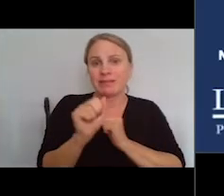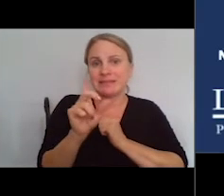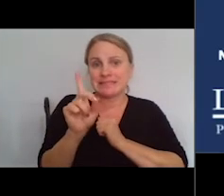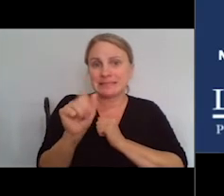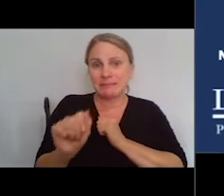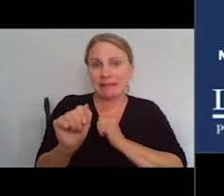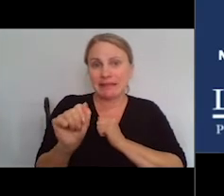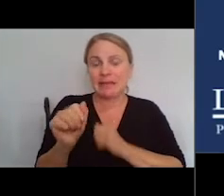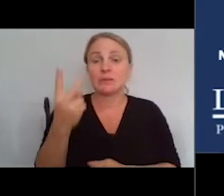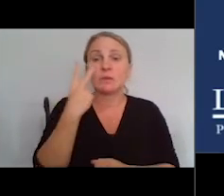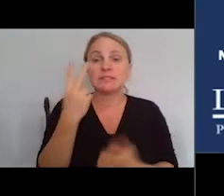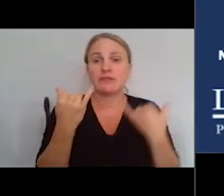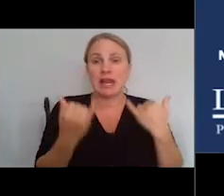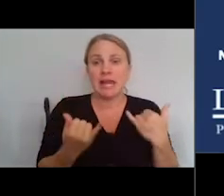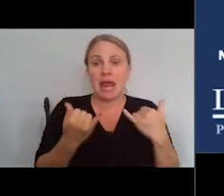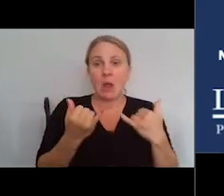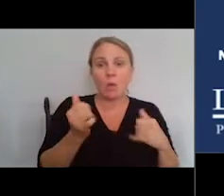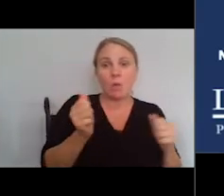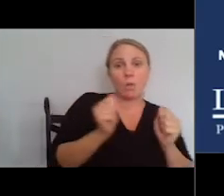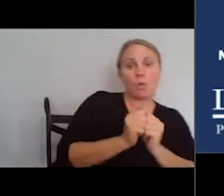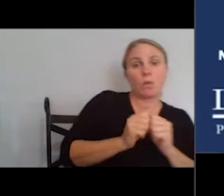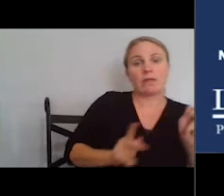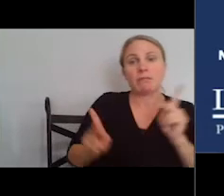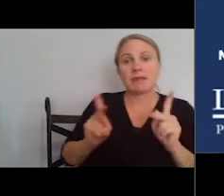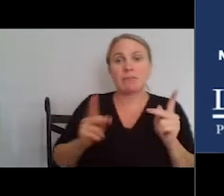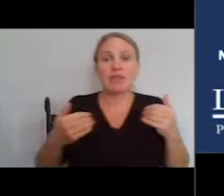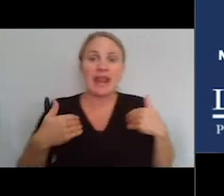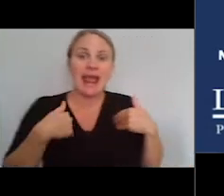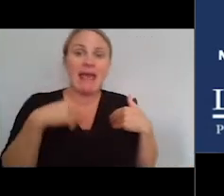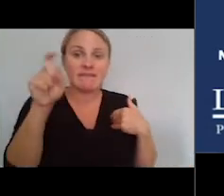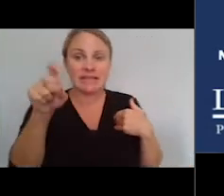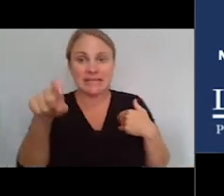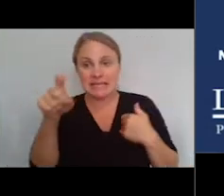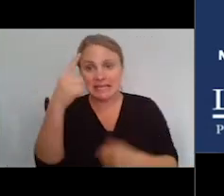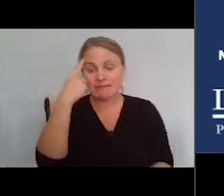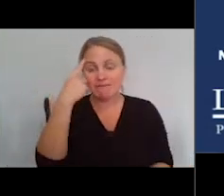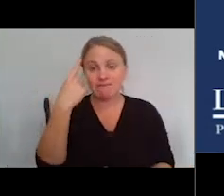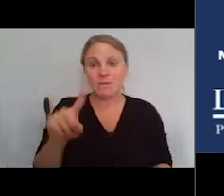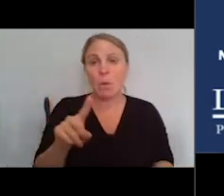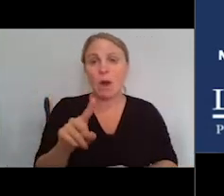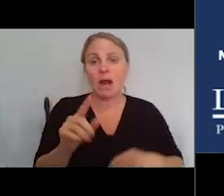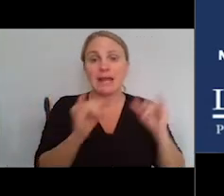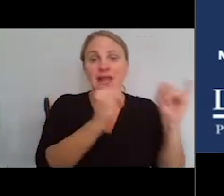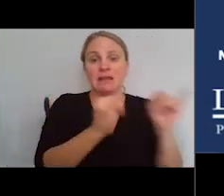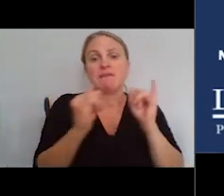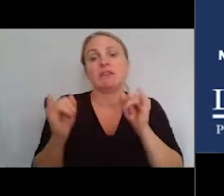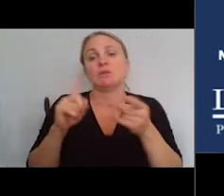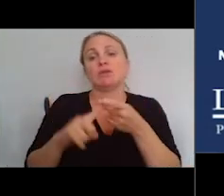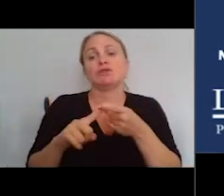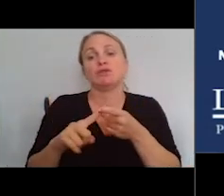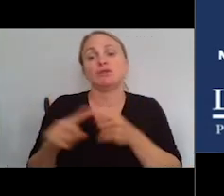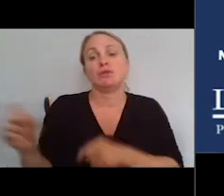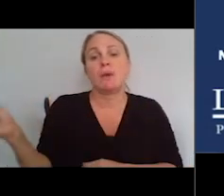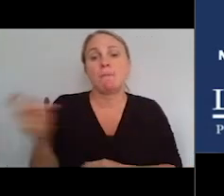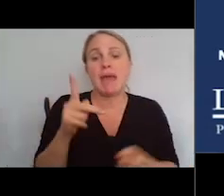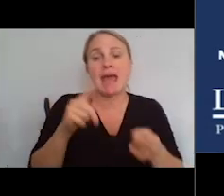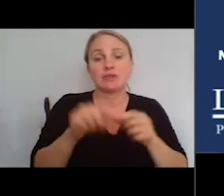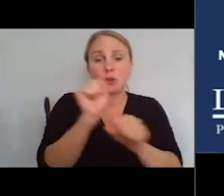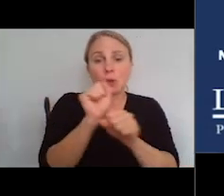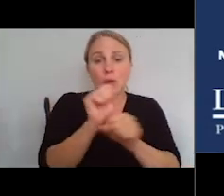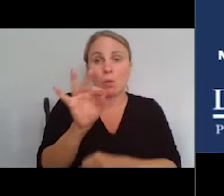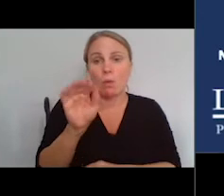now that there is a tremendous need for individuals to reenter the workforce. Third,